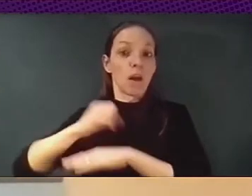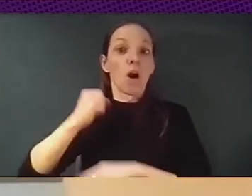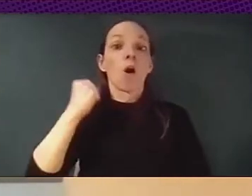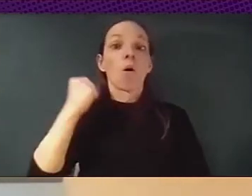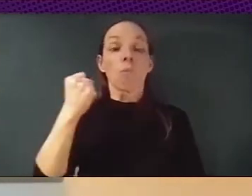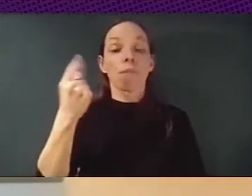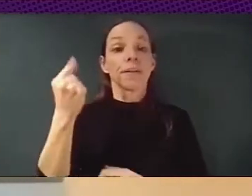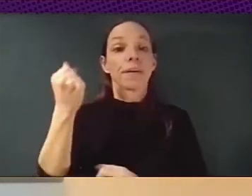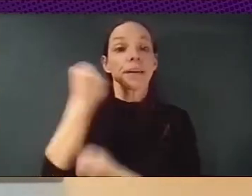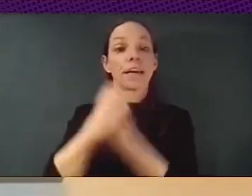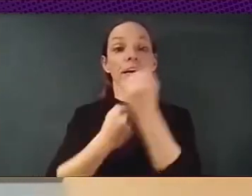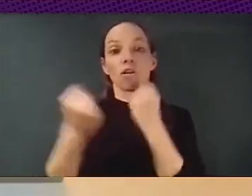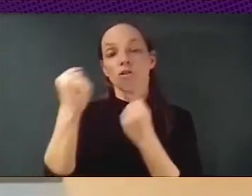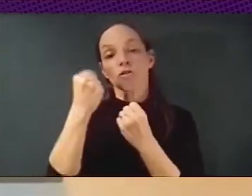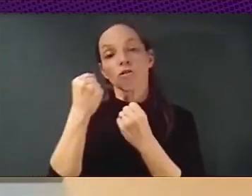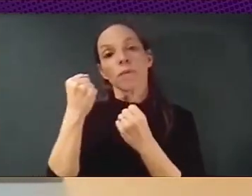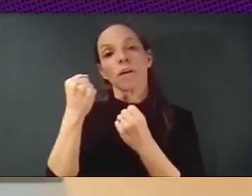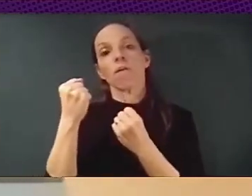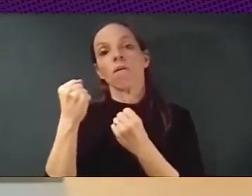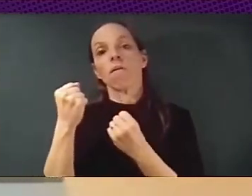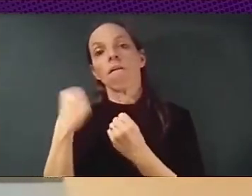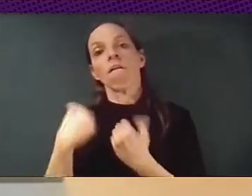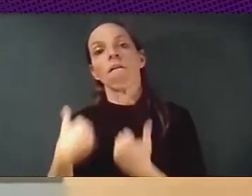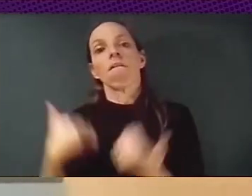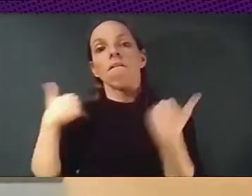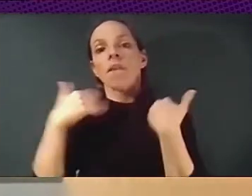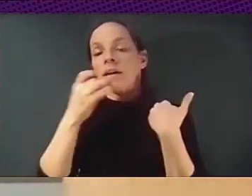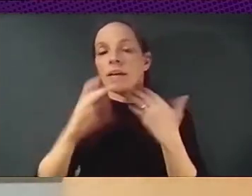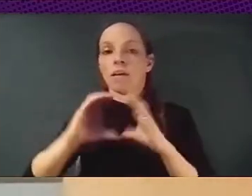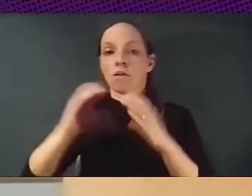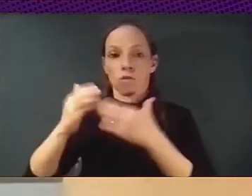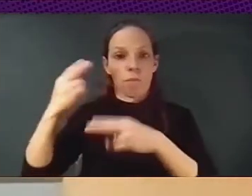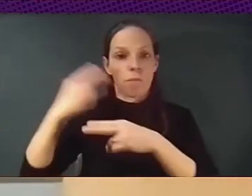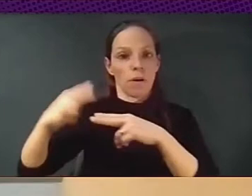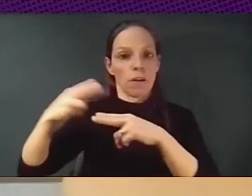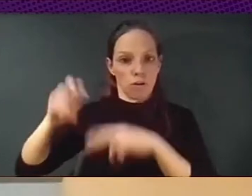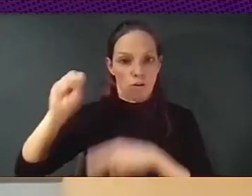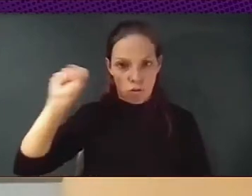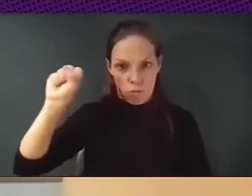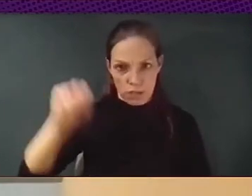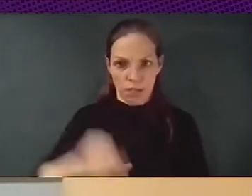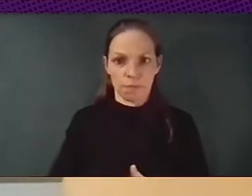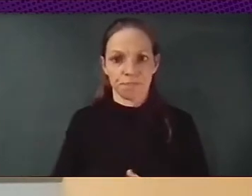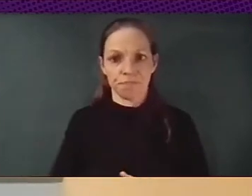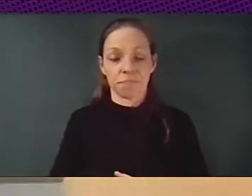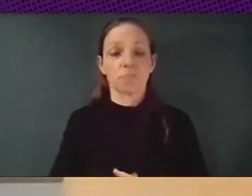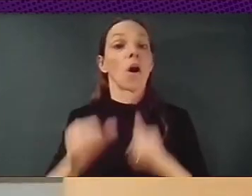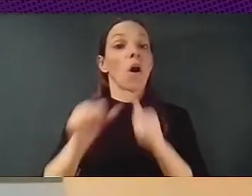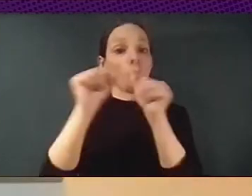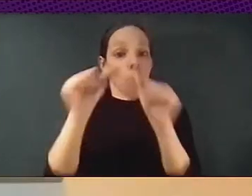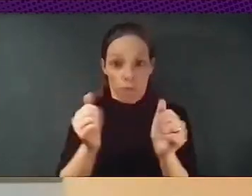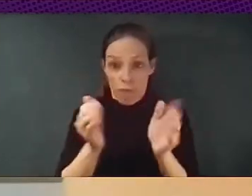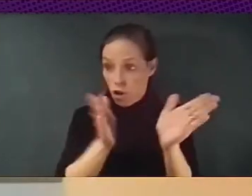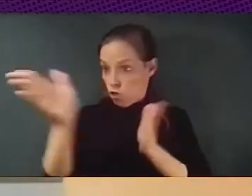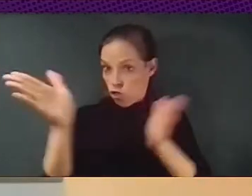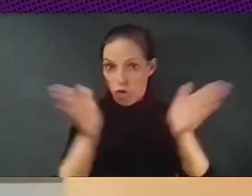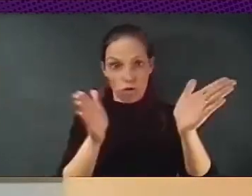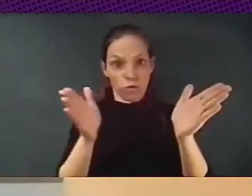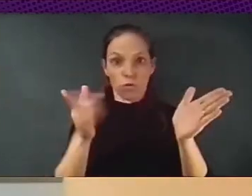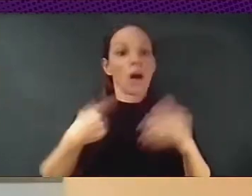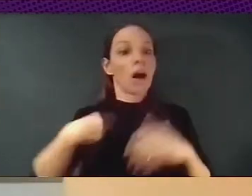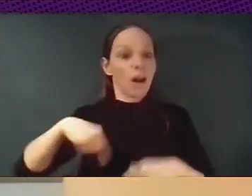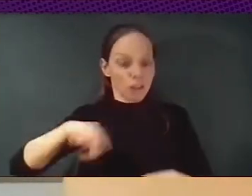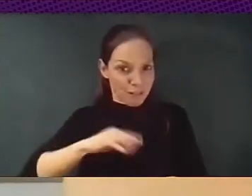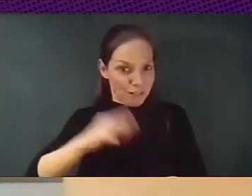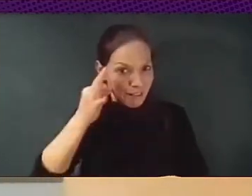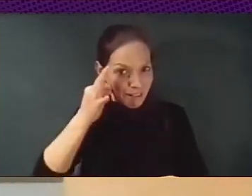these two models. And you know, our ambitious, I mean, even you think, can you really propose an alternative from a city